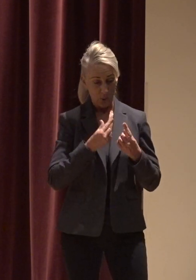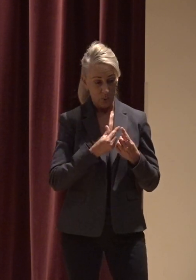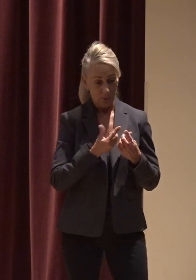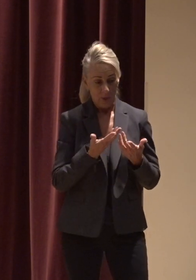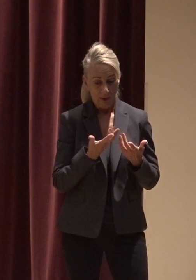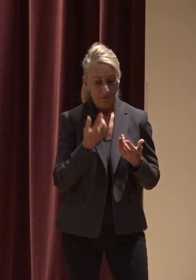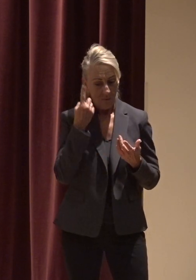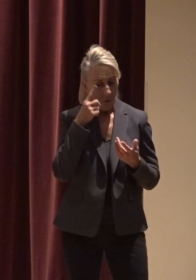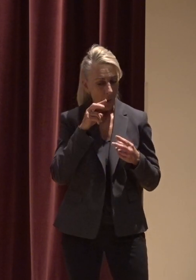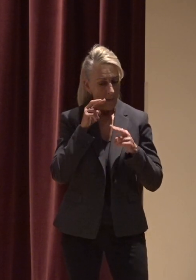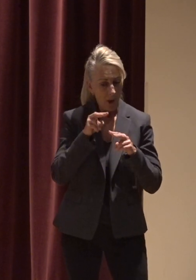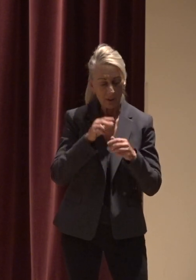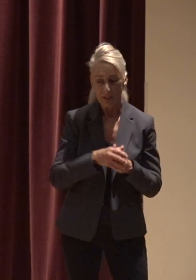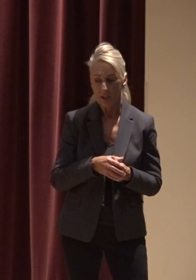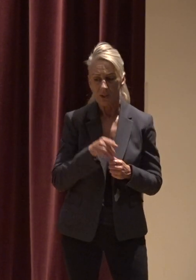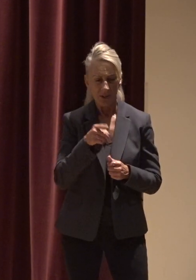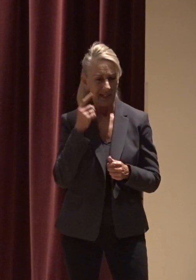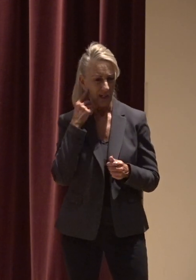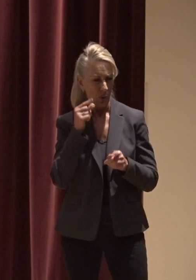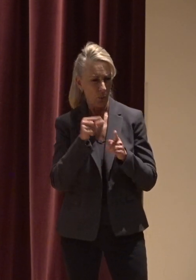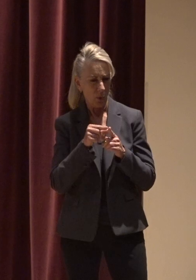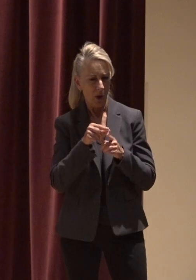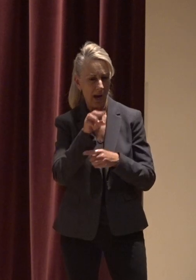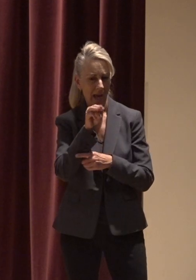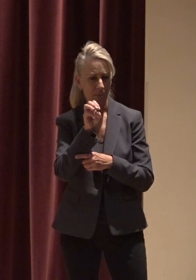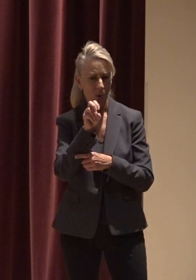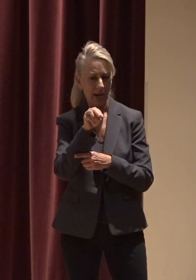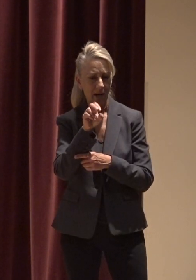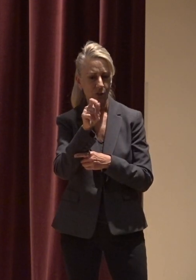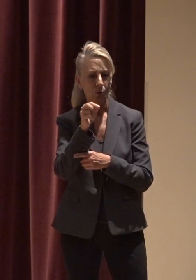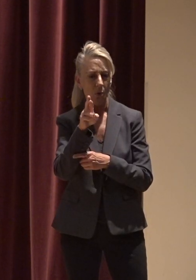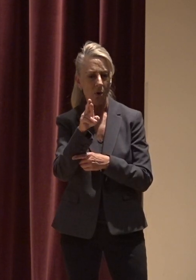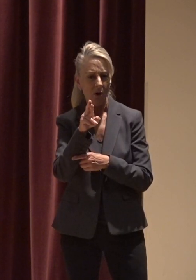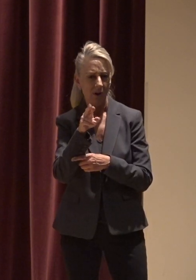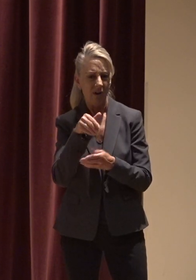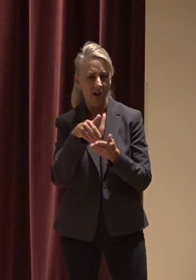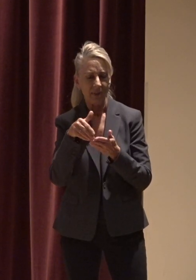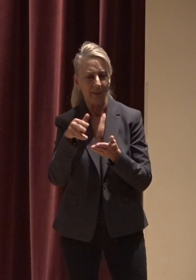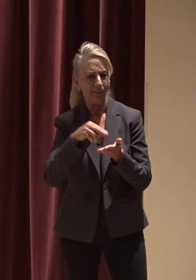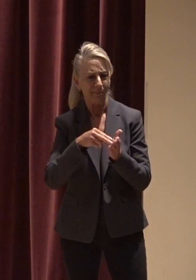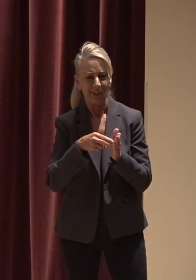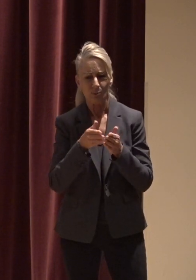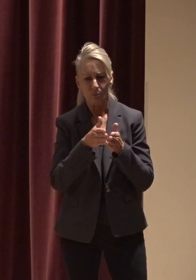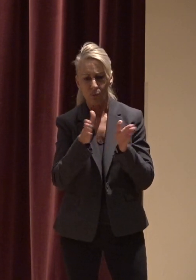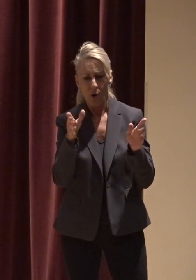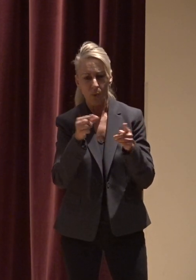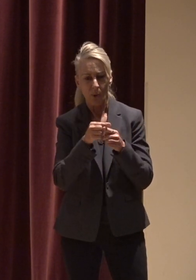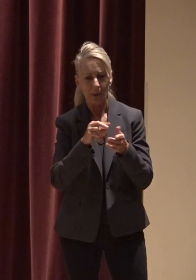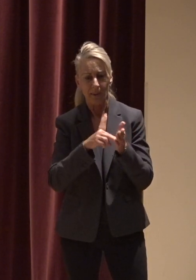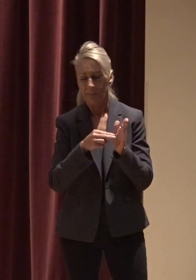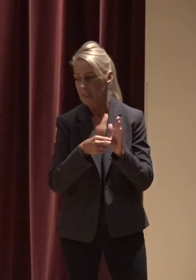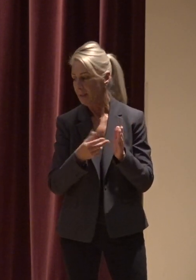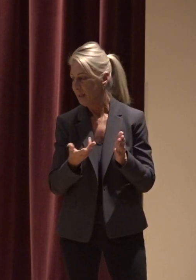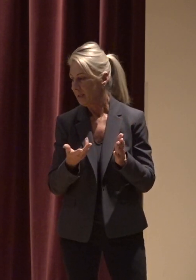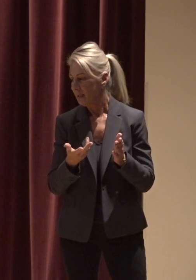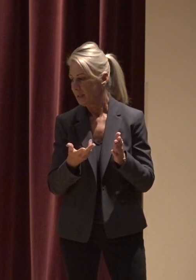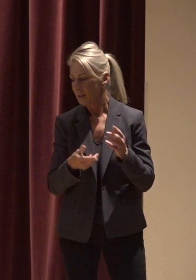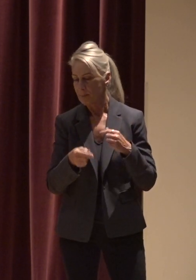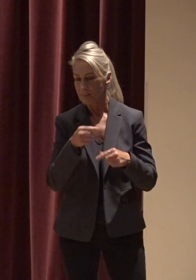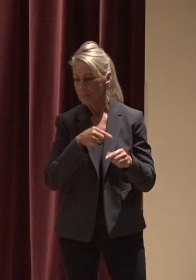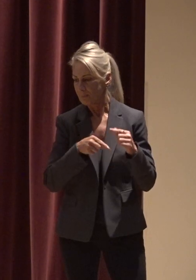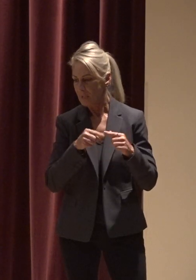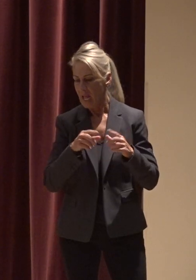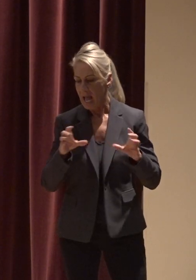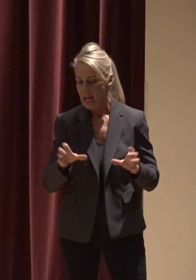monitoring and you'll hear the term monitoring a lot tonight and it can mean a lot of things it's a broad term referring to the tracking of an activities